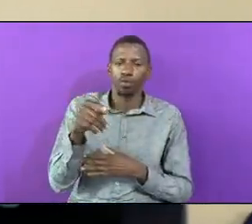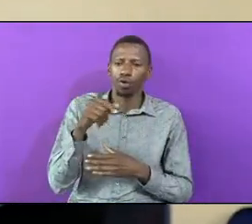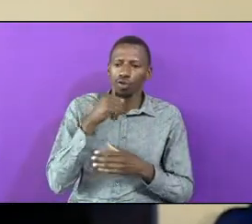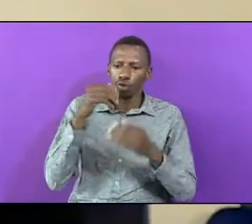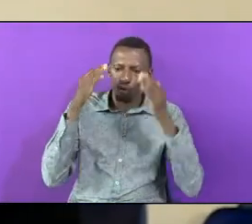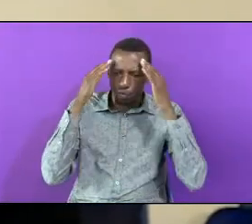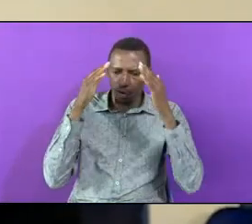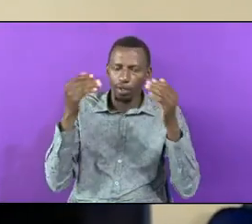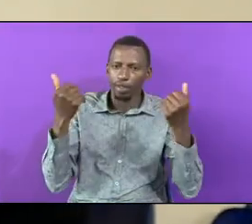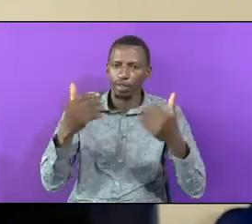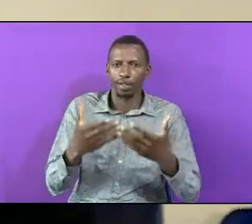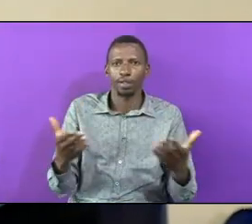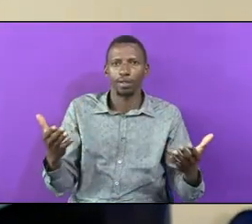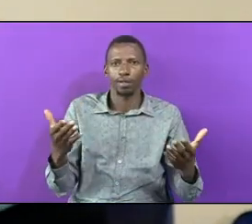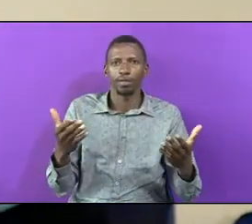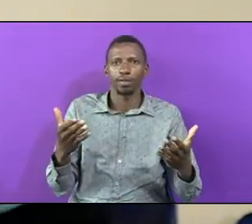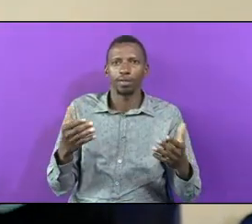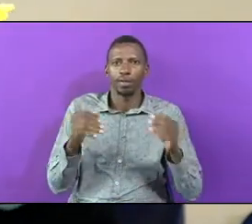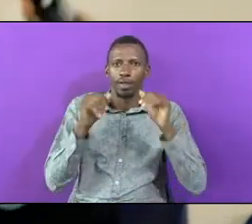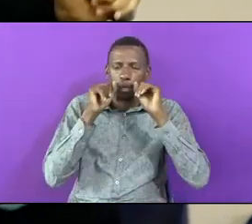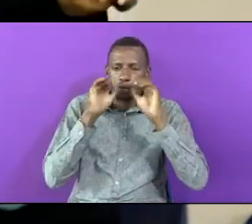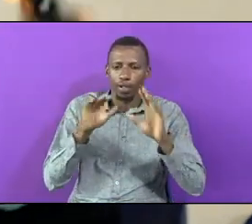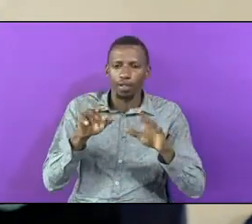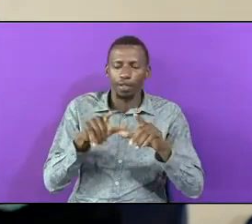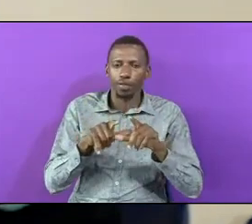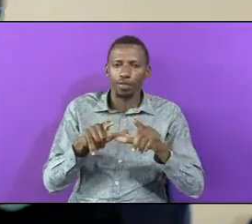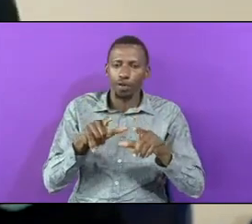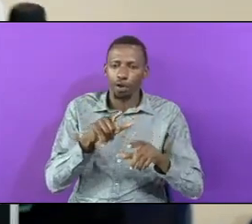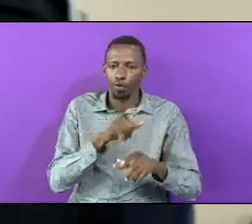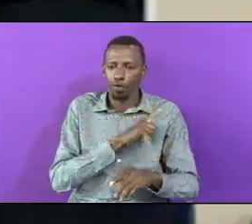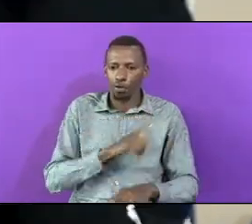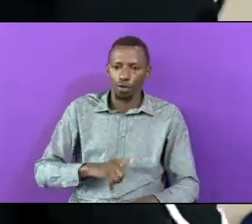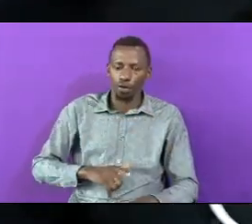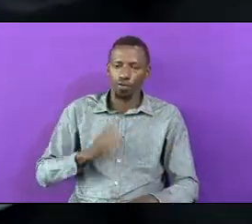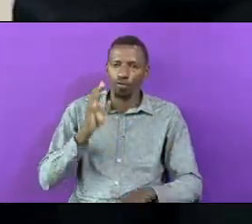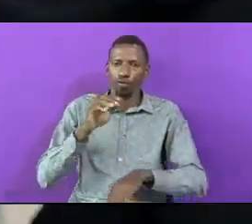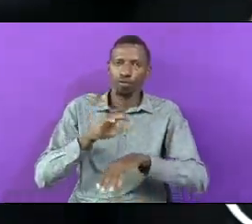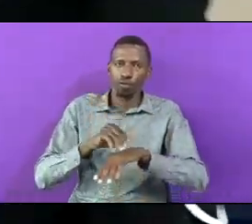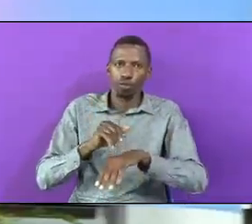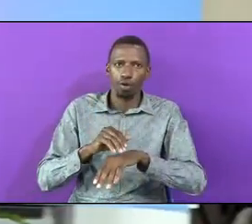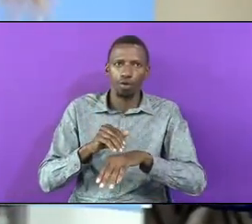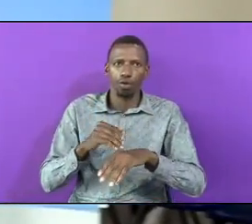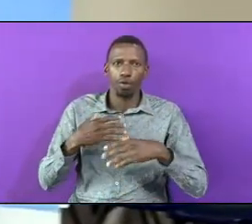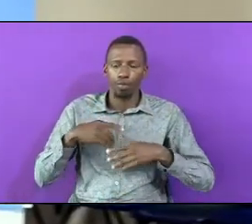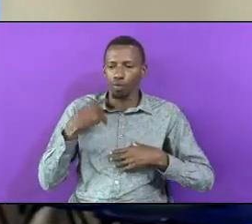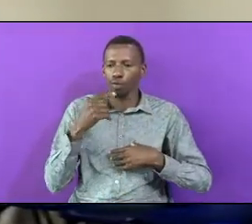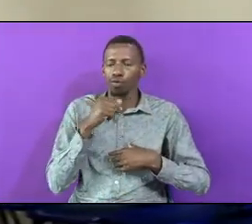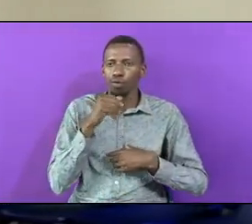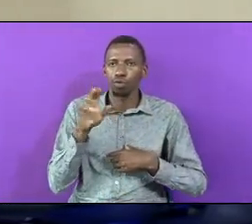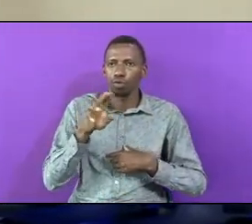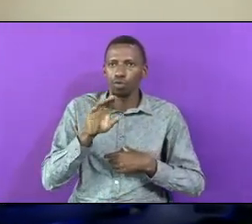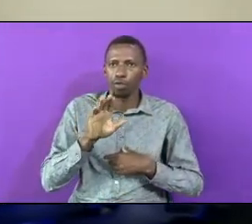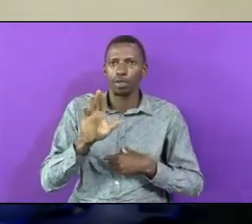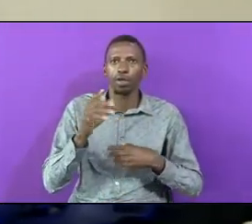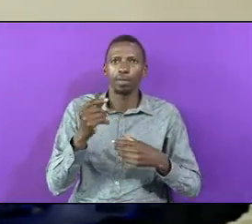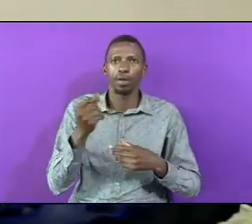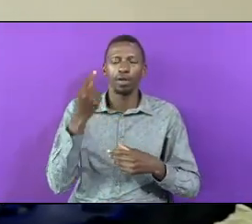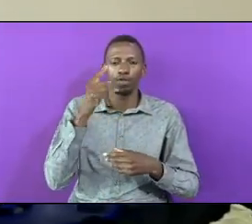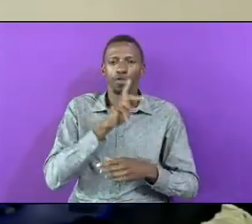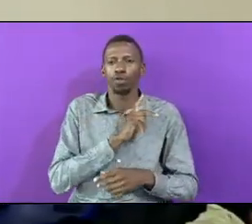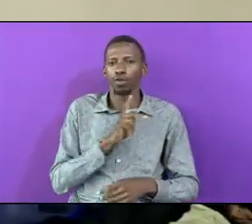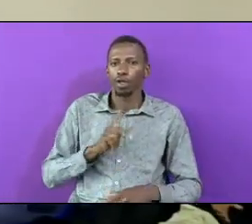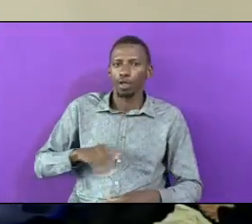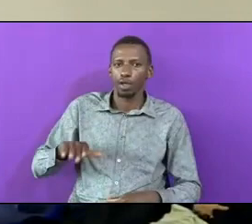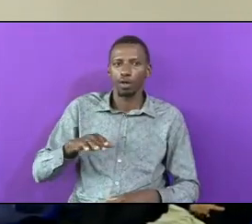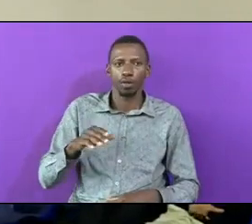On Anything And The Blessings Of The Lord Will Never Be Poured To Our People No We We Spending Their Money For The Kingdom Of God